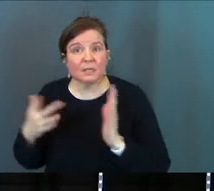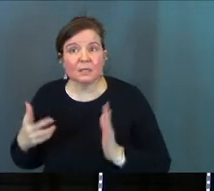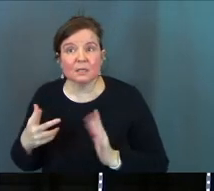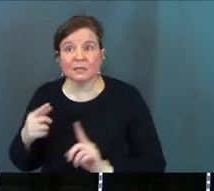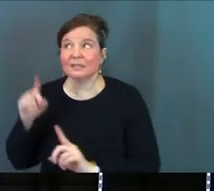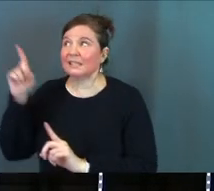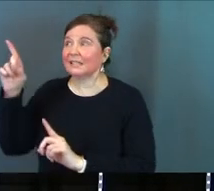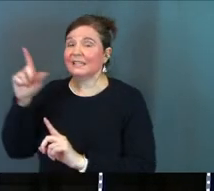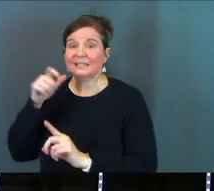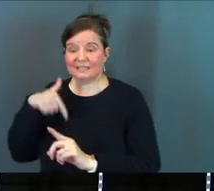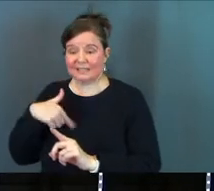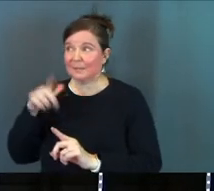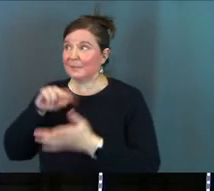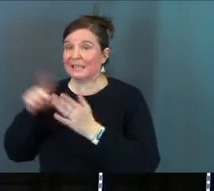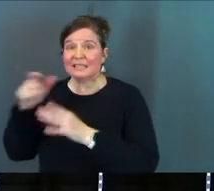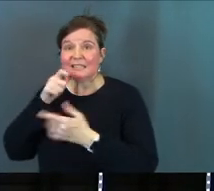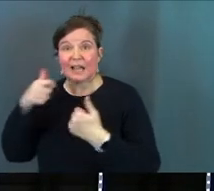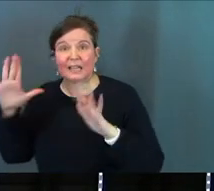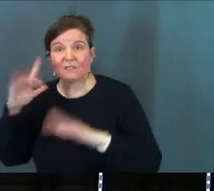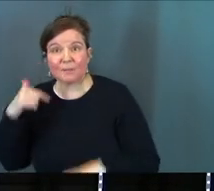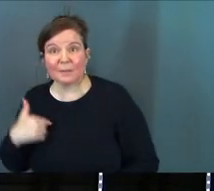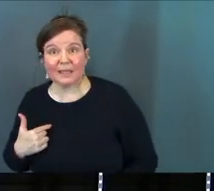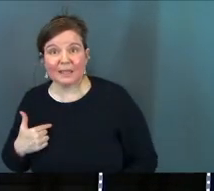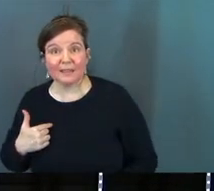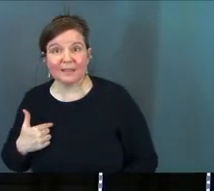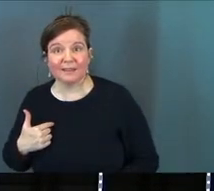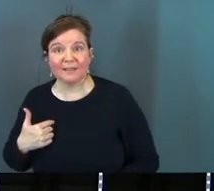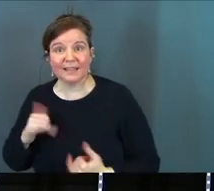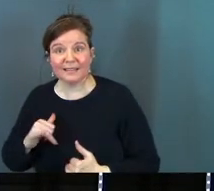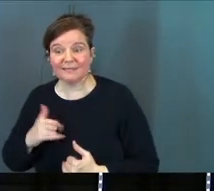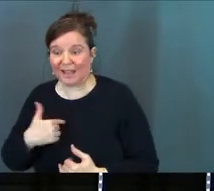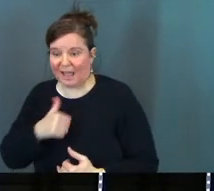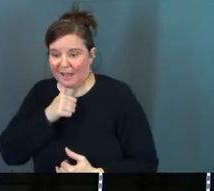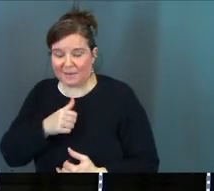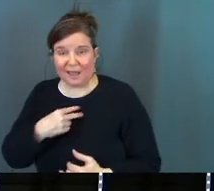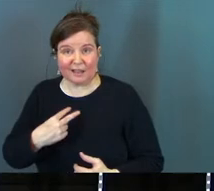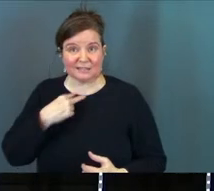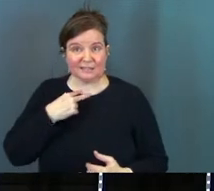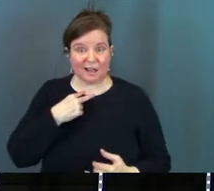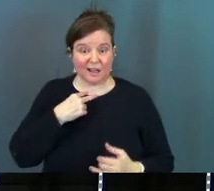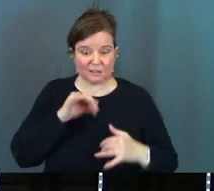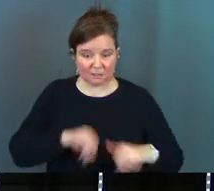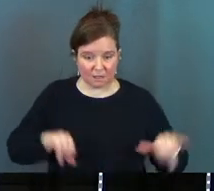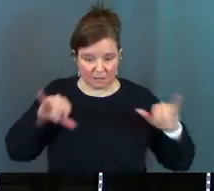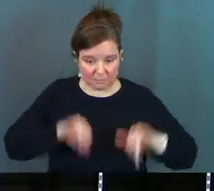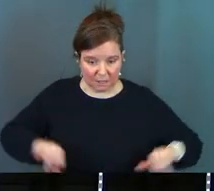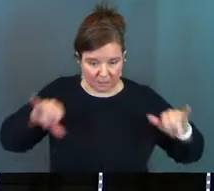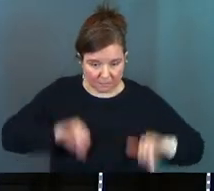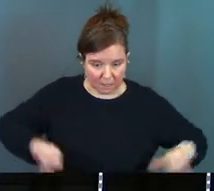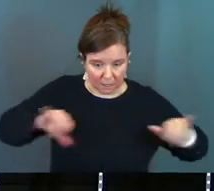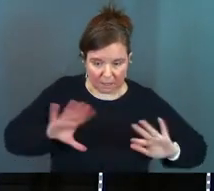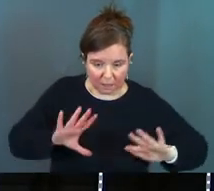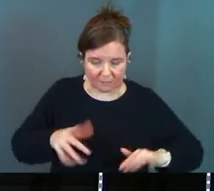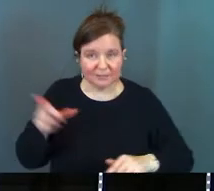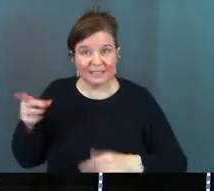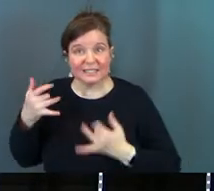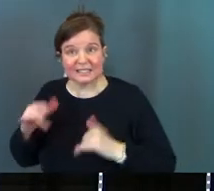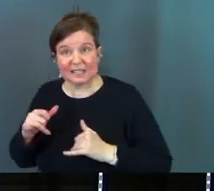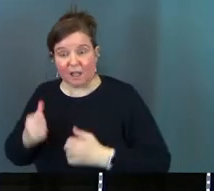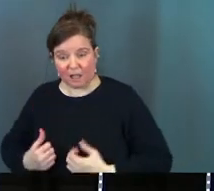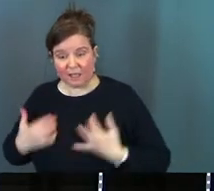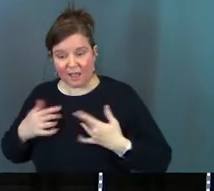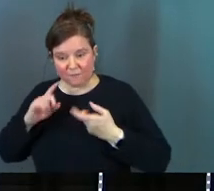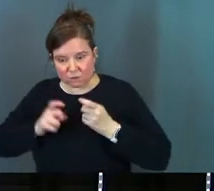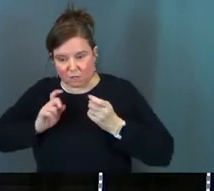he's not giving up on me it means I'm not stuck in my ways the fact that this is still